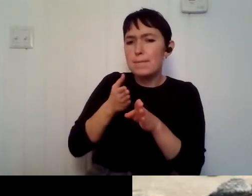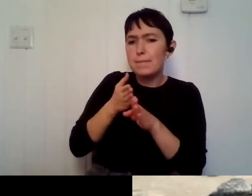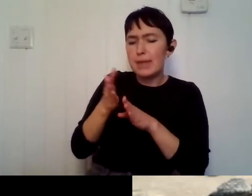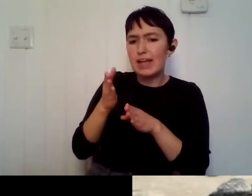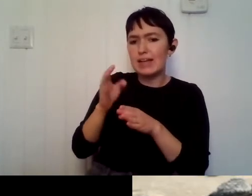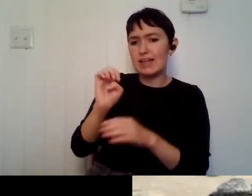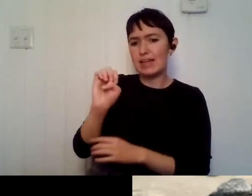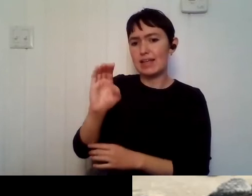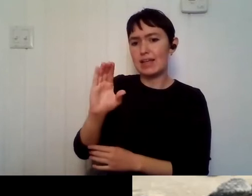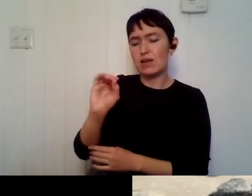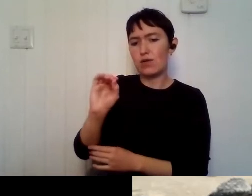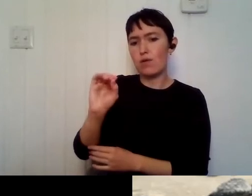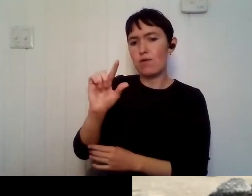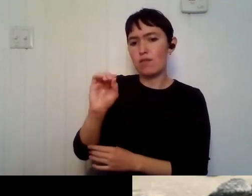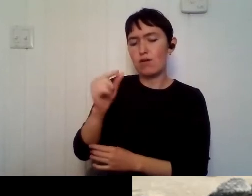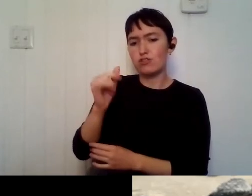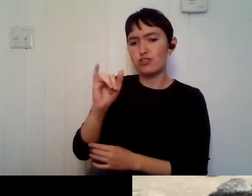that you work with the most?